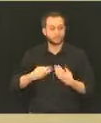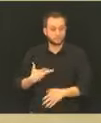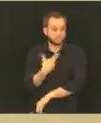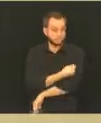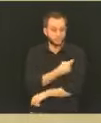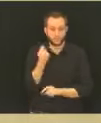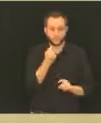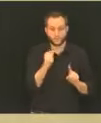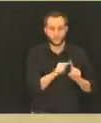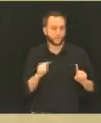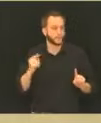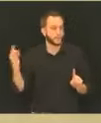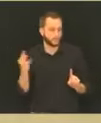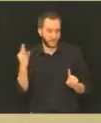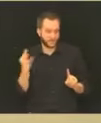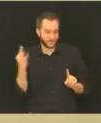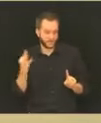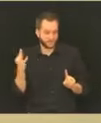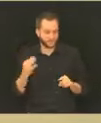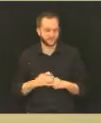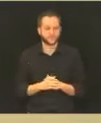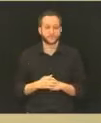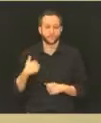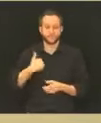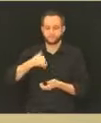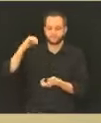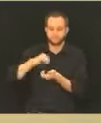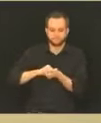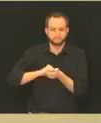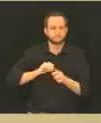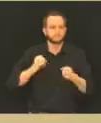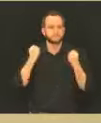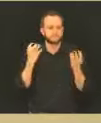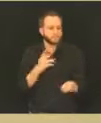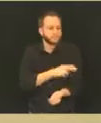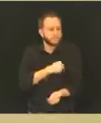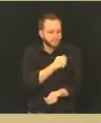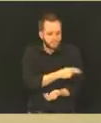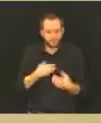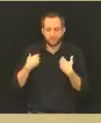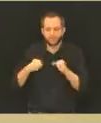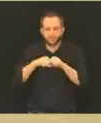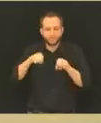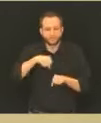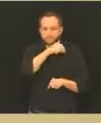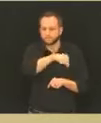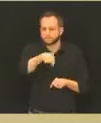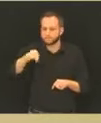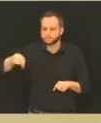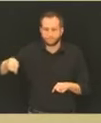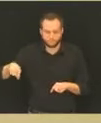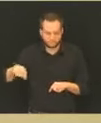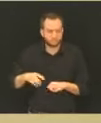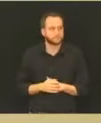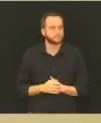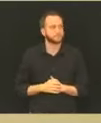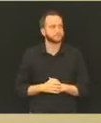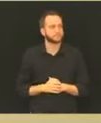We are partnering with our area hospitals, health systems here, and Health Partnership Clinic